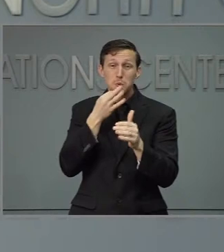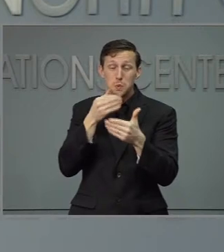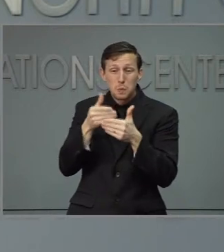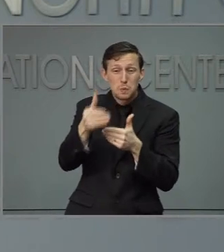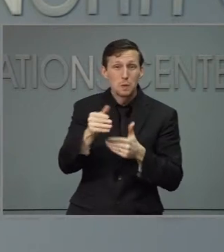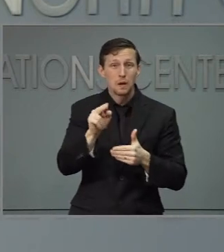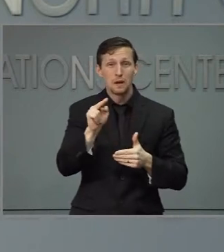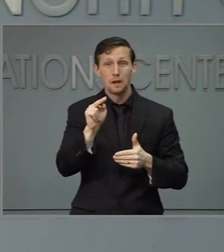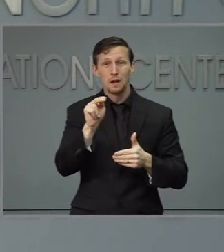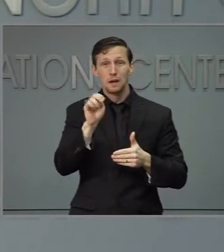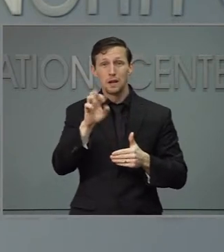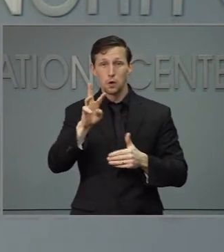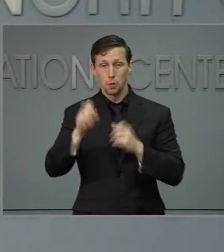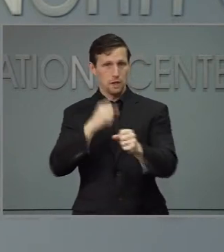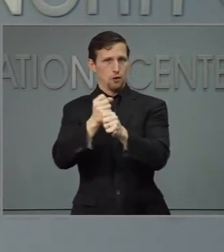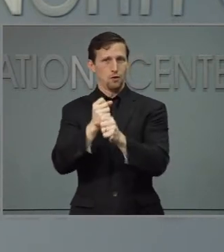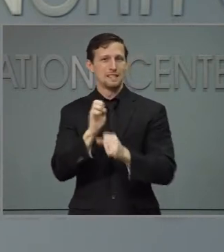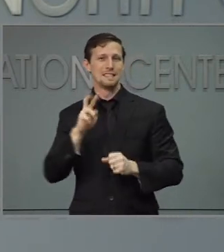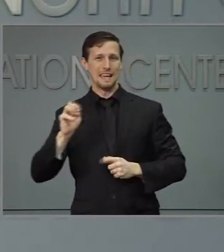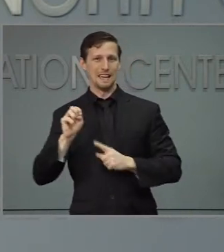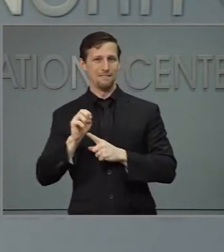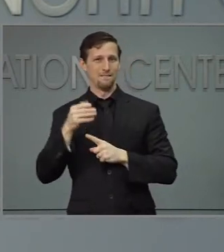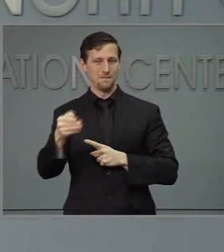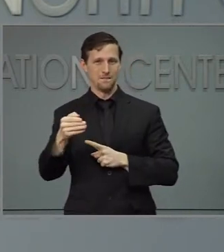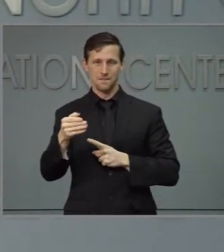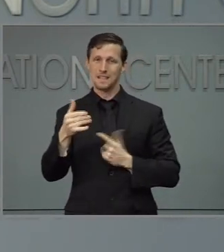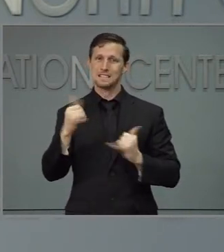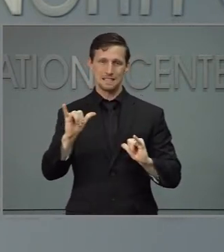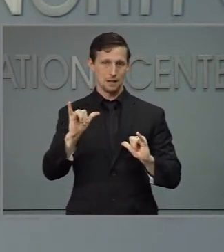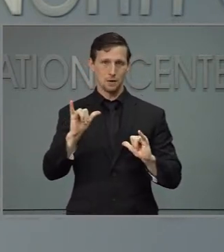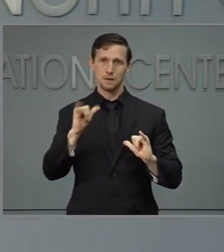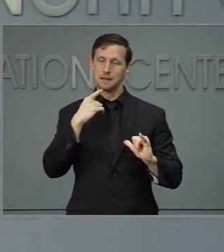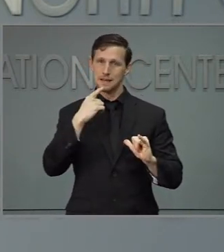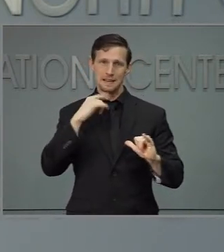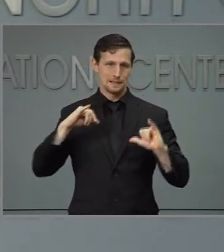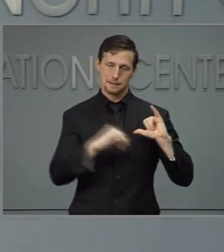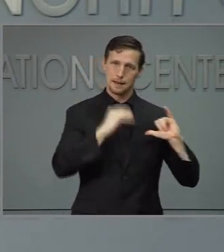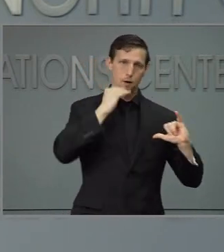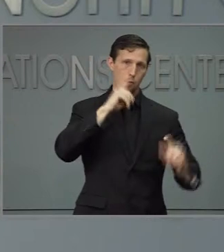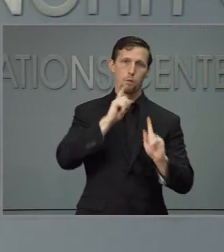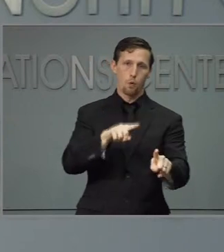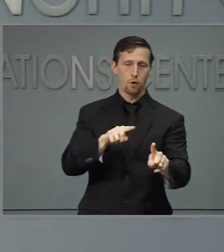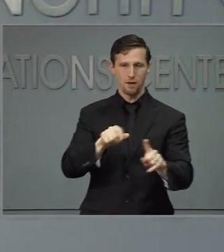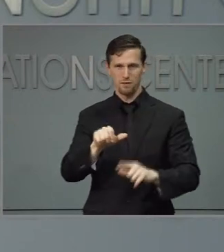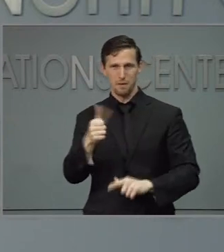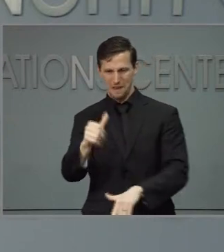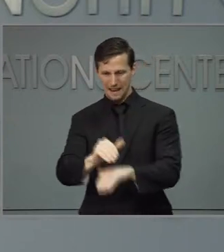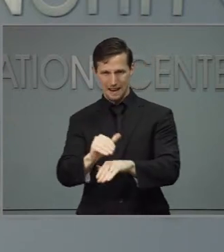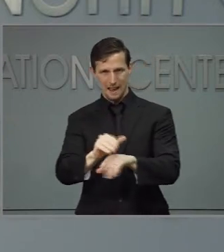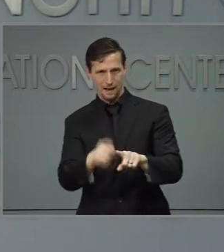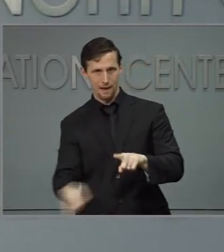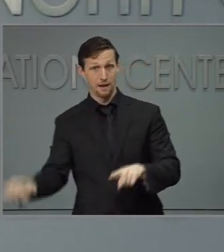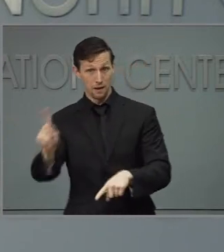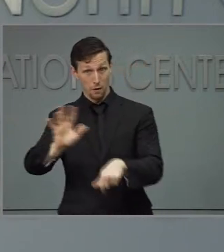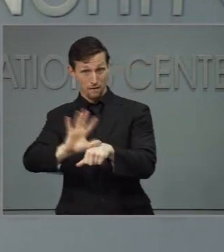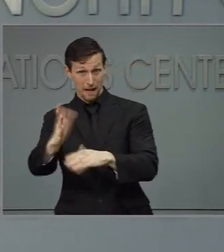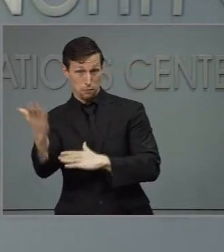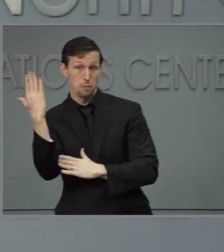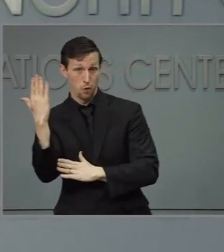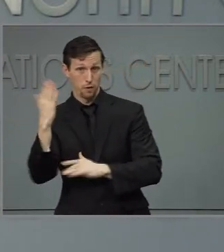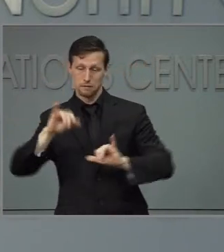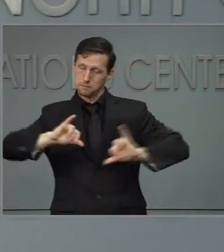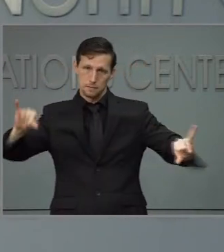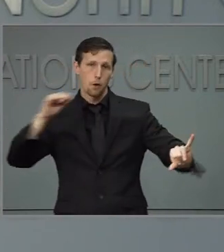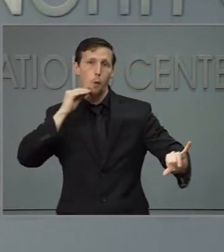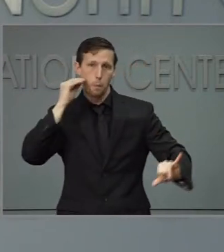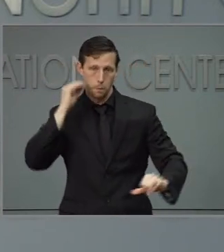modified stay-at-home order in place from 10 p.m. to 5 a.m. Our collective New Year's resolution